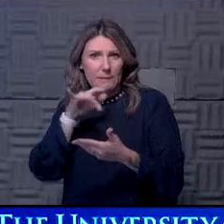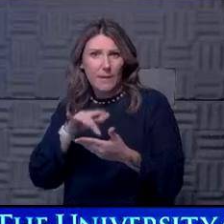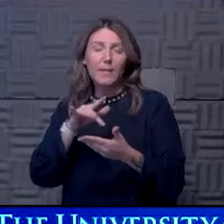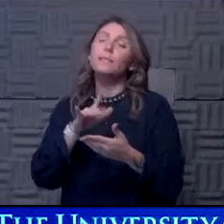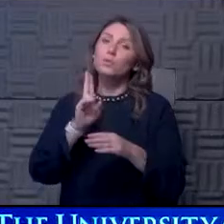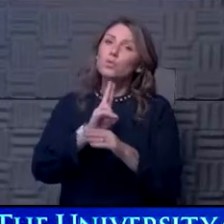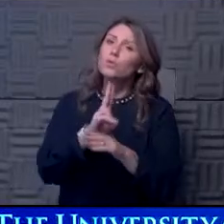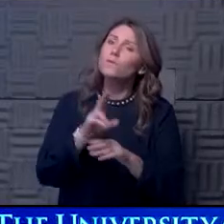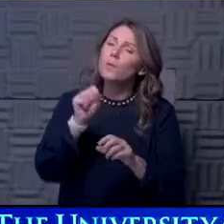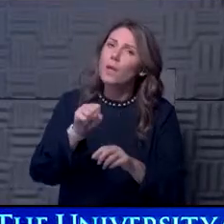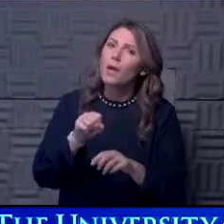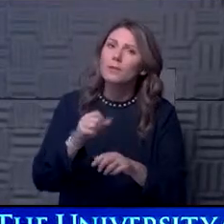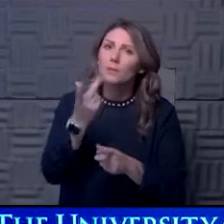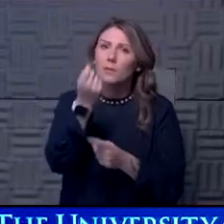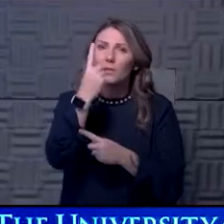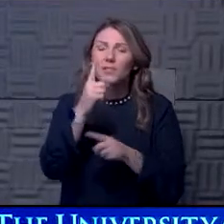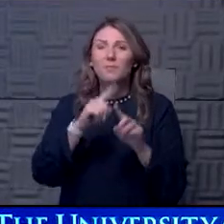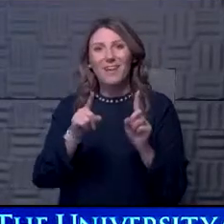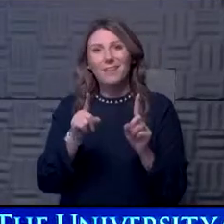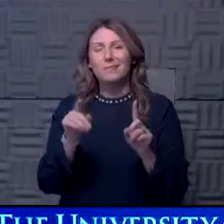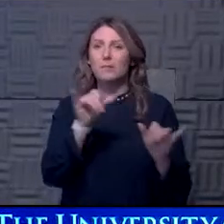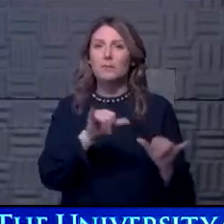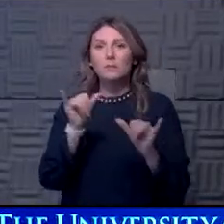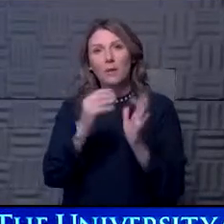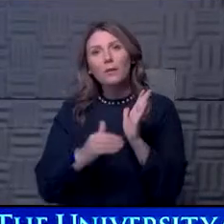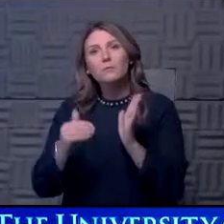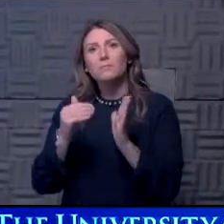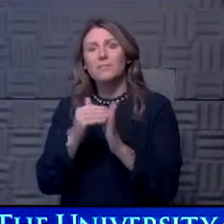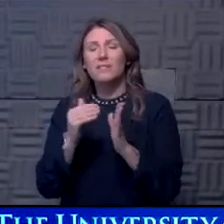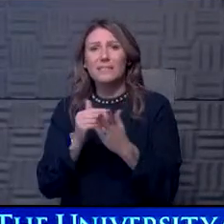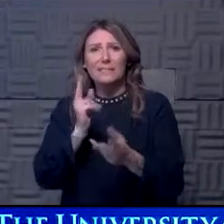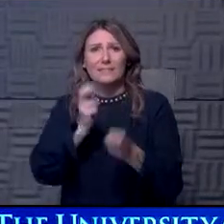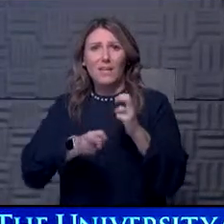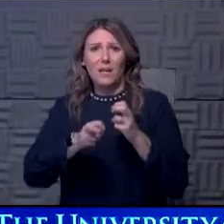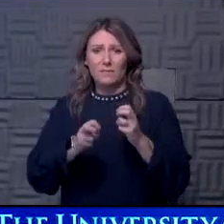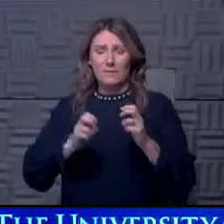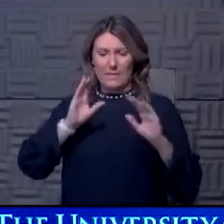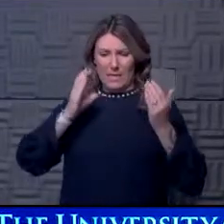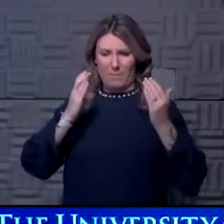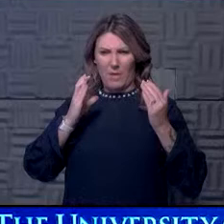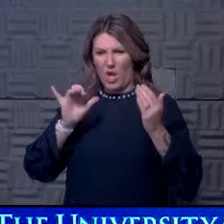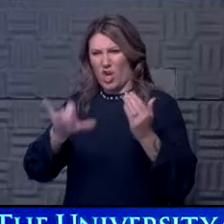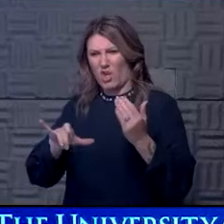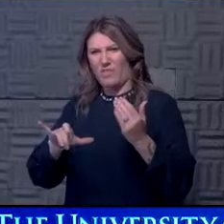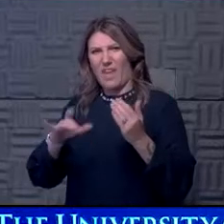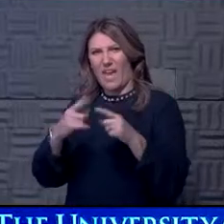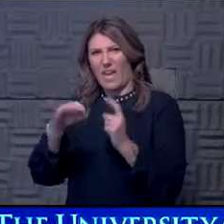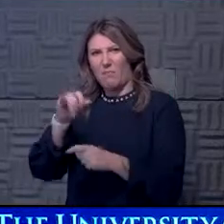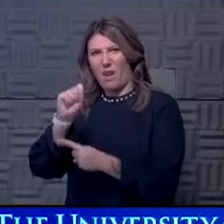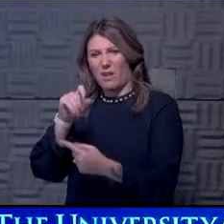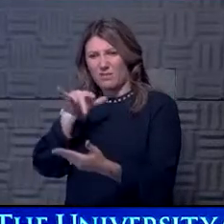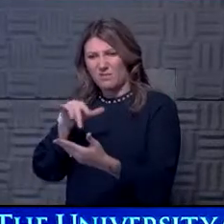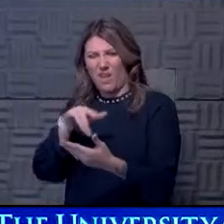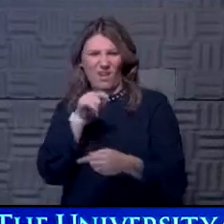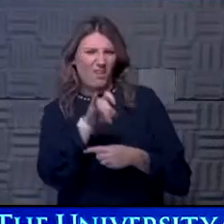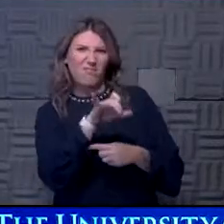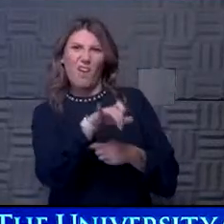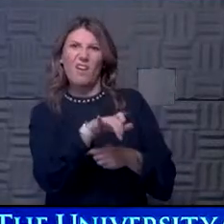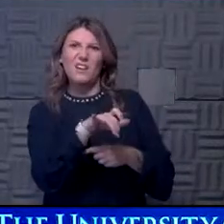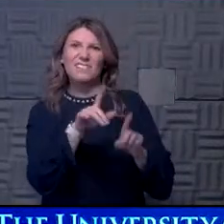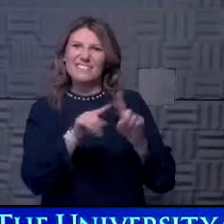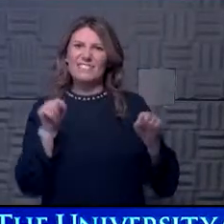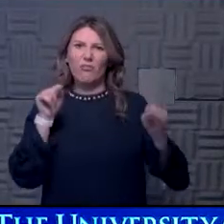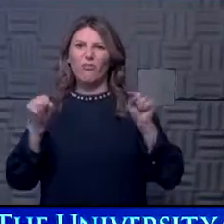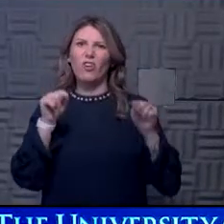understanding, and I think I agree. It's a little bit of Groundhog Day. It's really hard to compare this antibody study to that antibody study when they have different designs. So